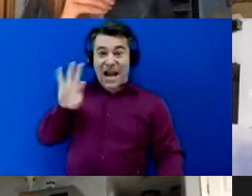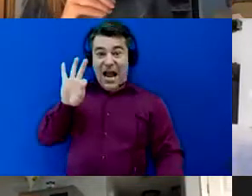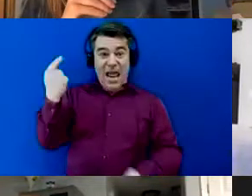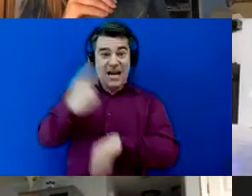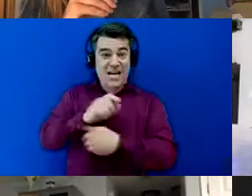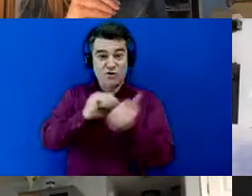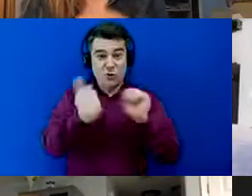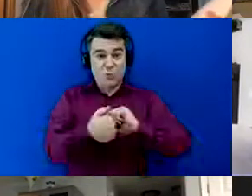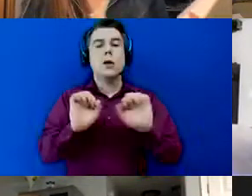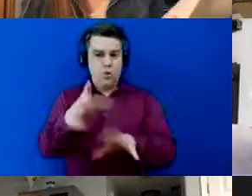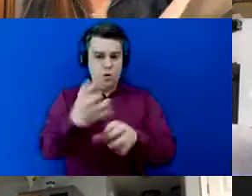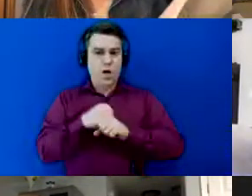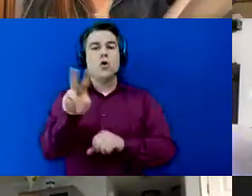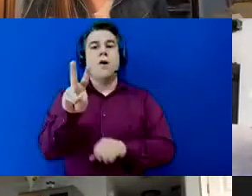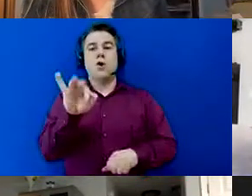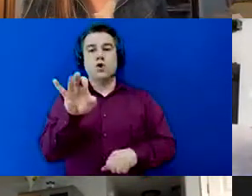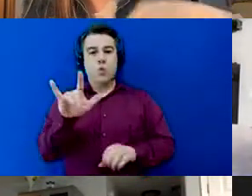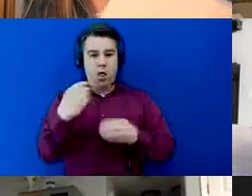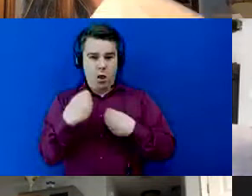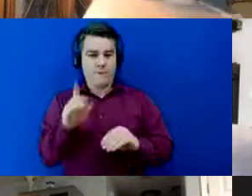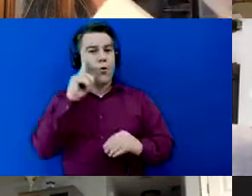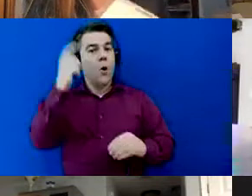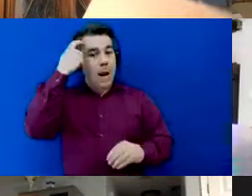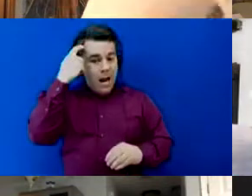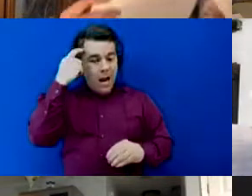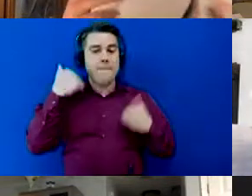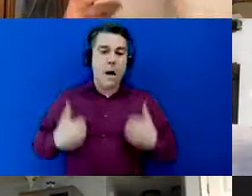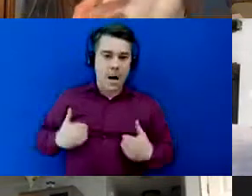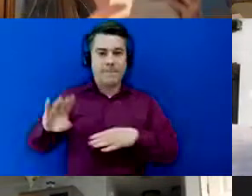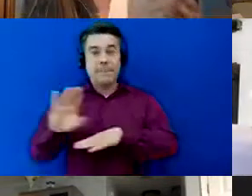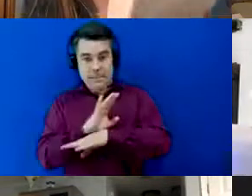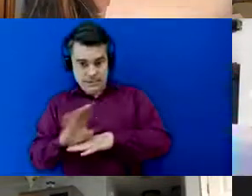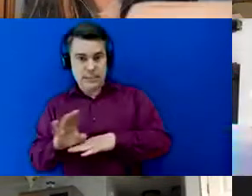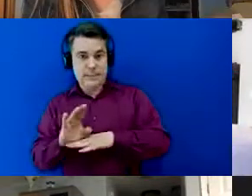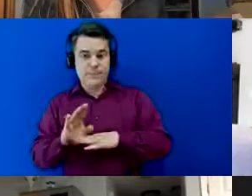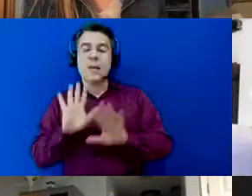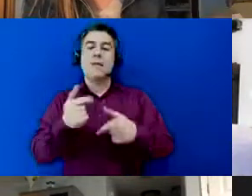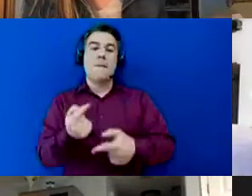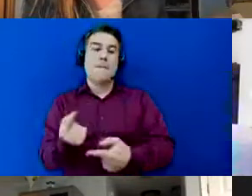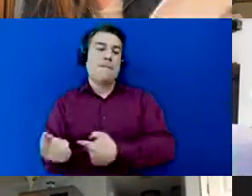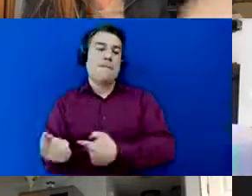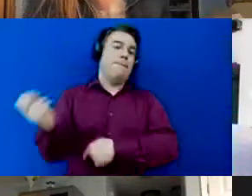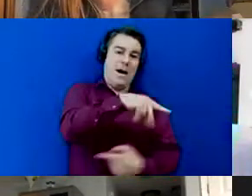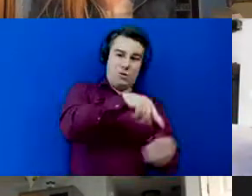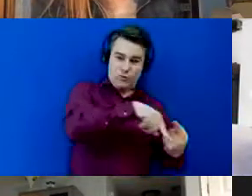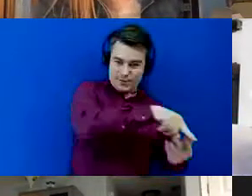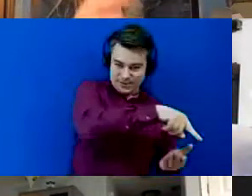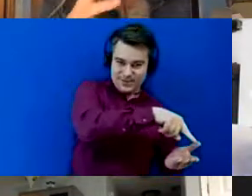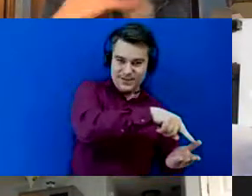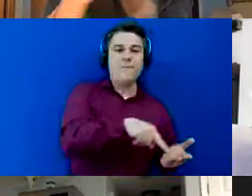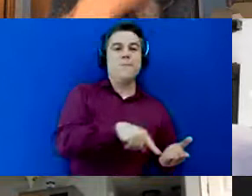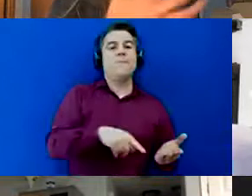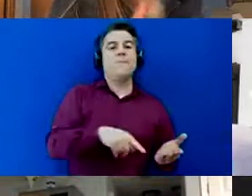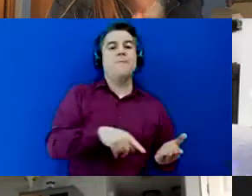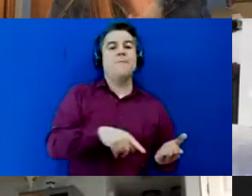you can get in your virtual office it's for your mind your body and your business I am going back to this um and I'm